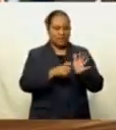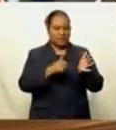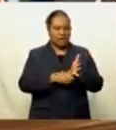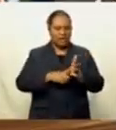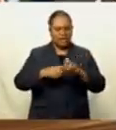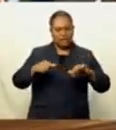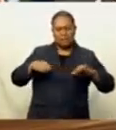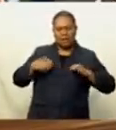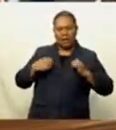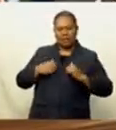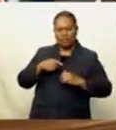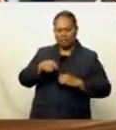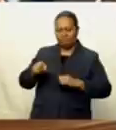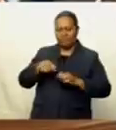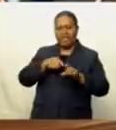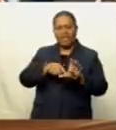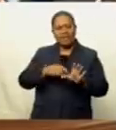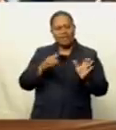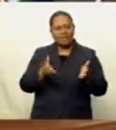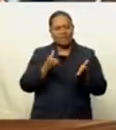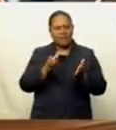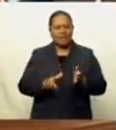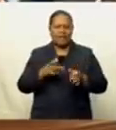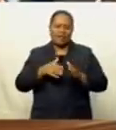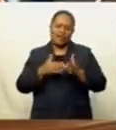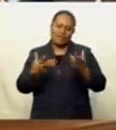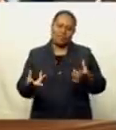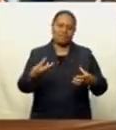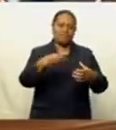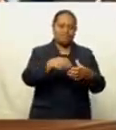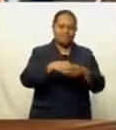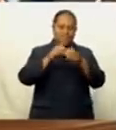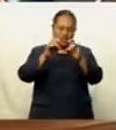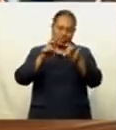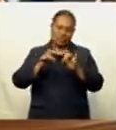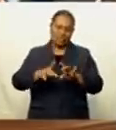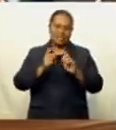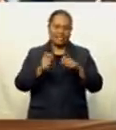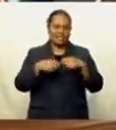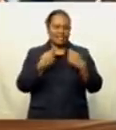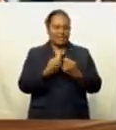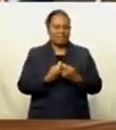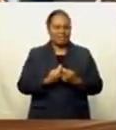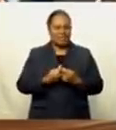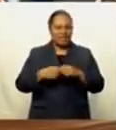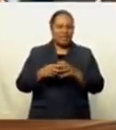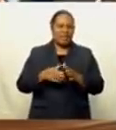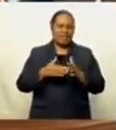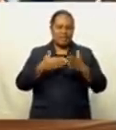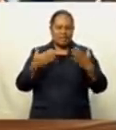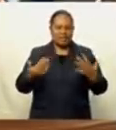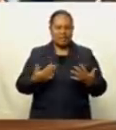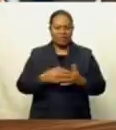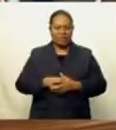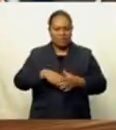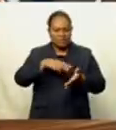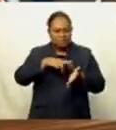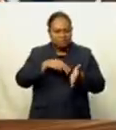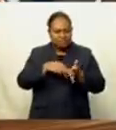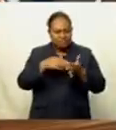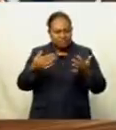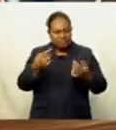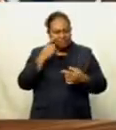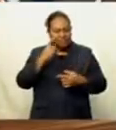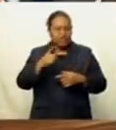players who are currently being exposed to top-level competition in Australia. With the Kaiviti Siltails progressing in the Ron Massey Cup competition